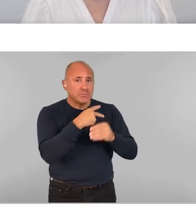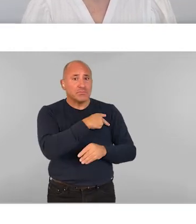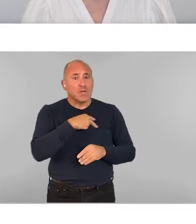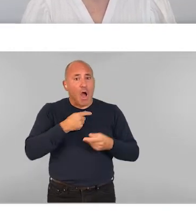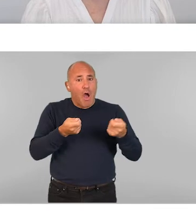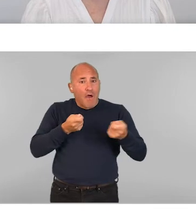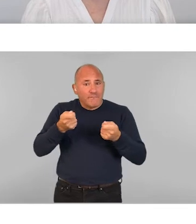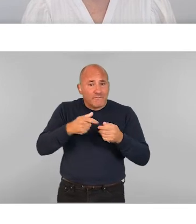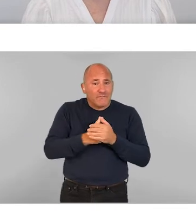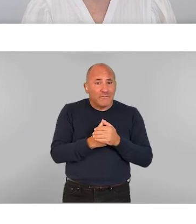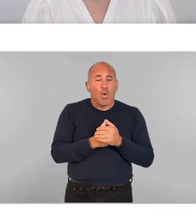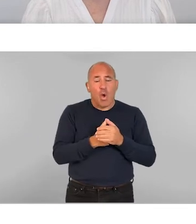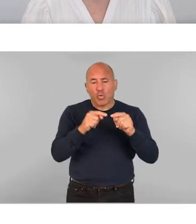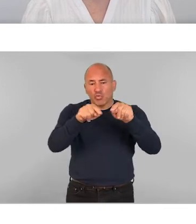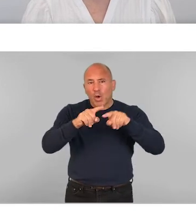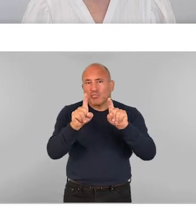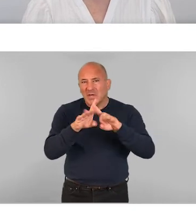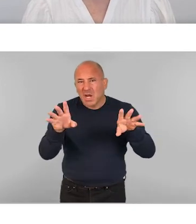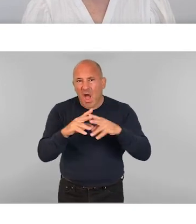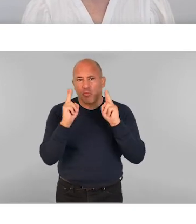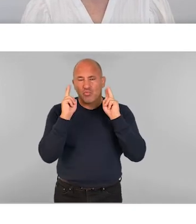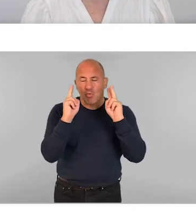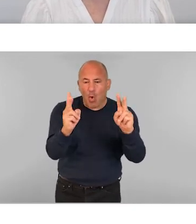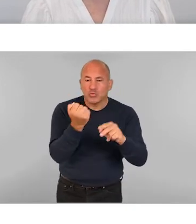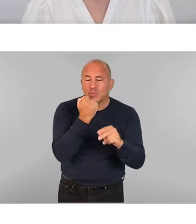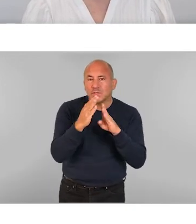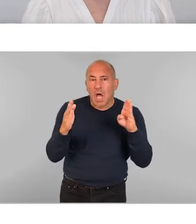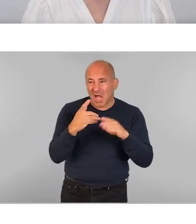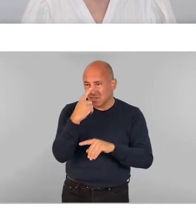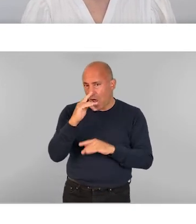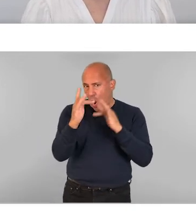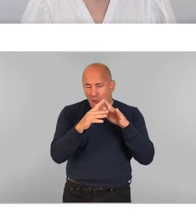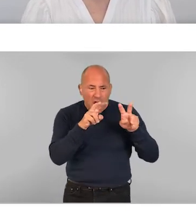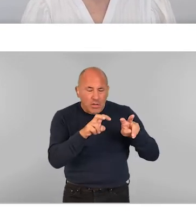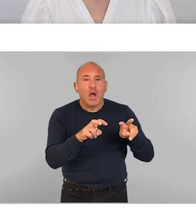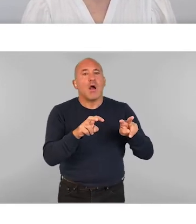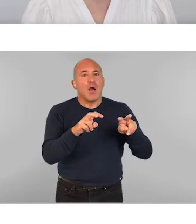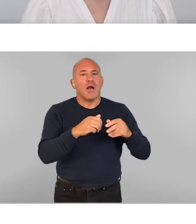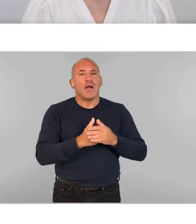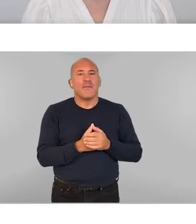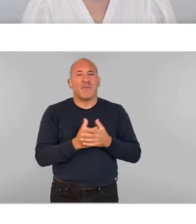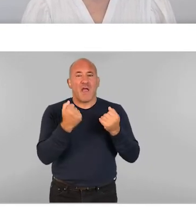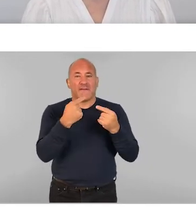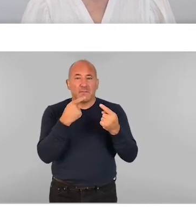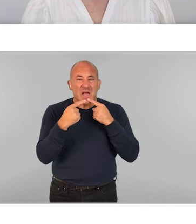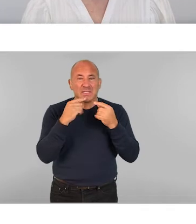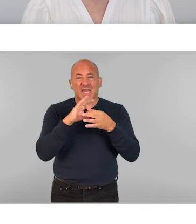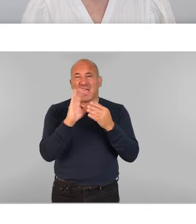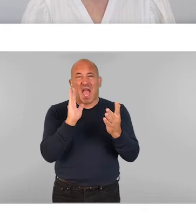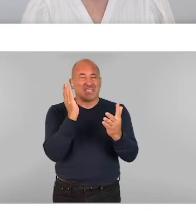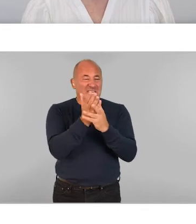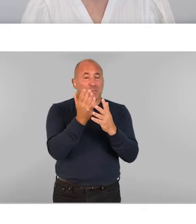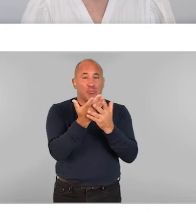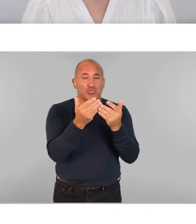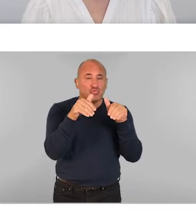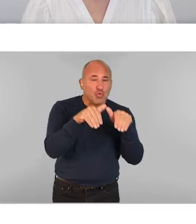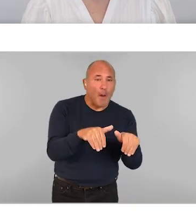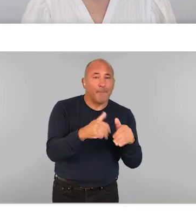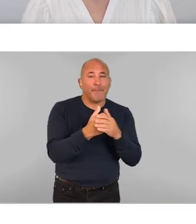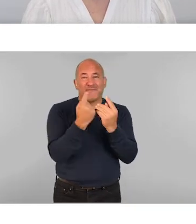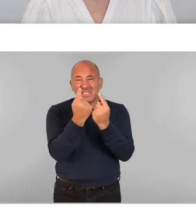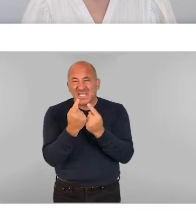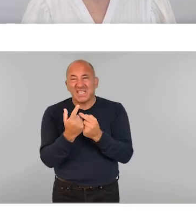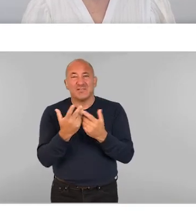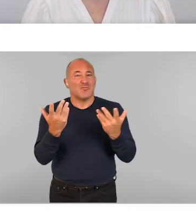or find out more about room or corridor dimensions, for example? Are there details of nearby accessible shops and facilities or